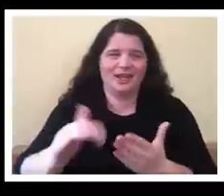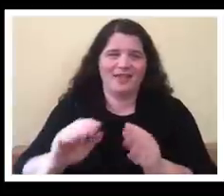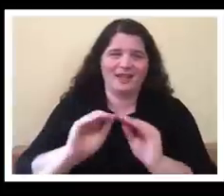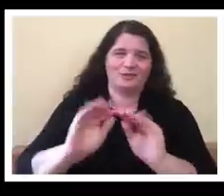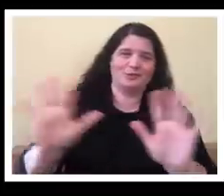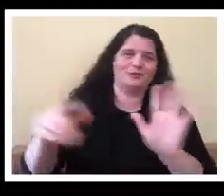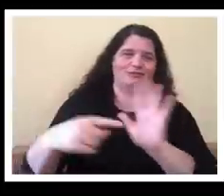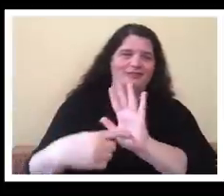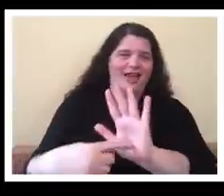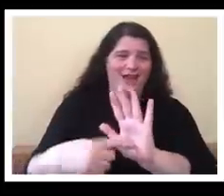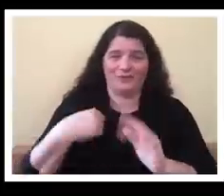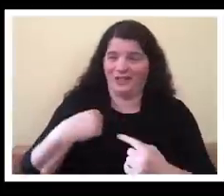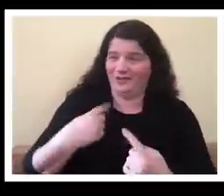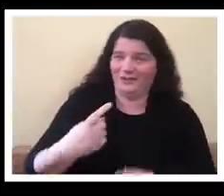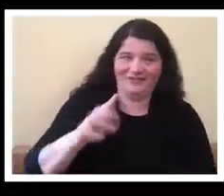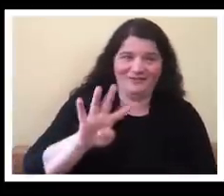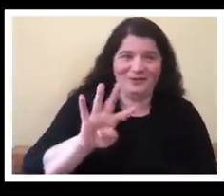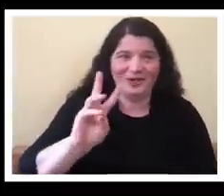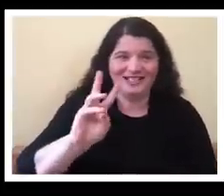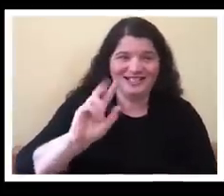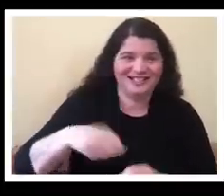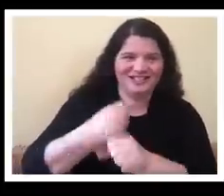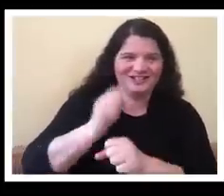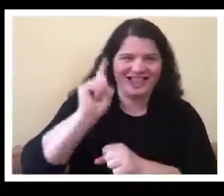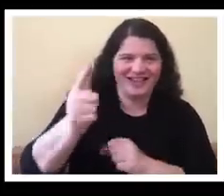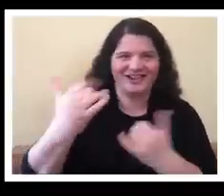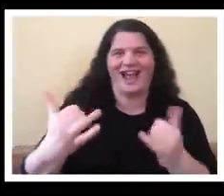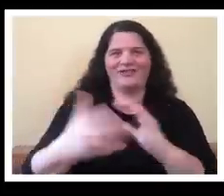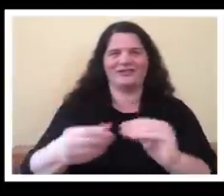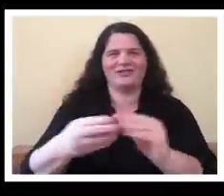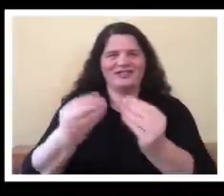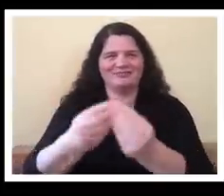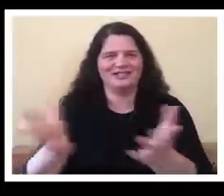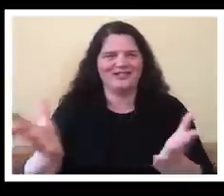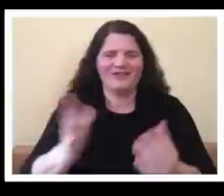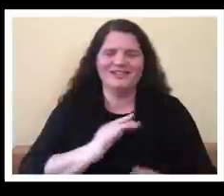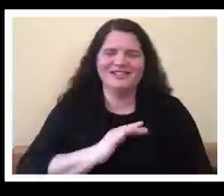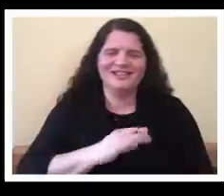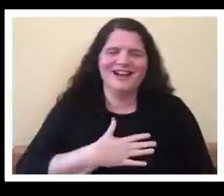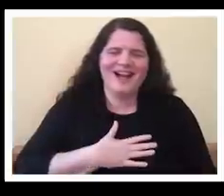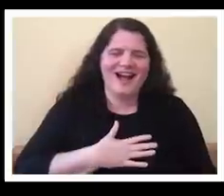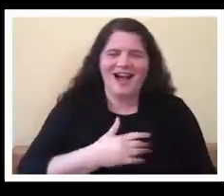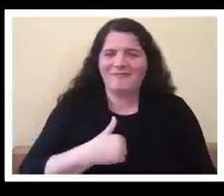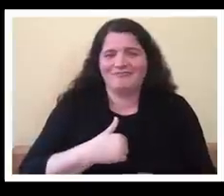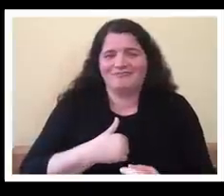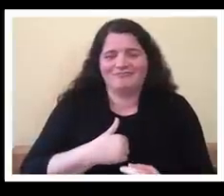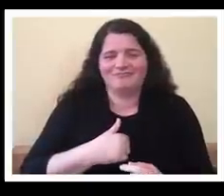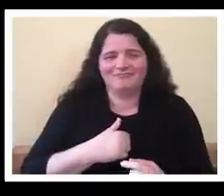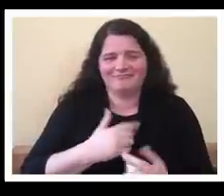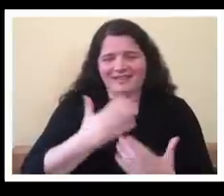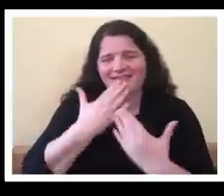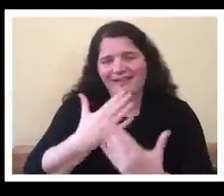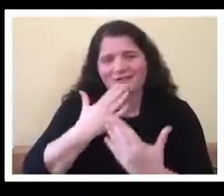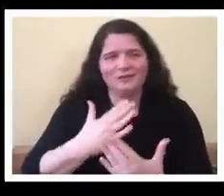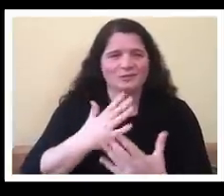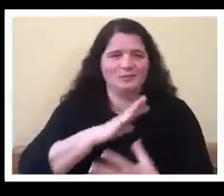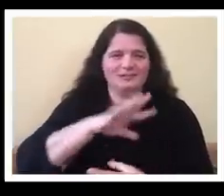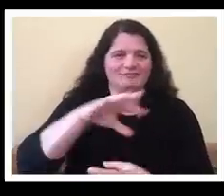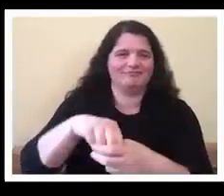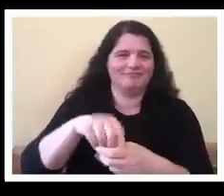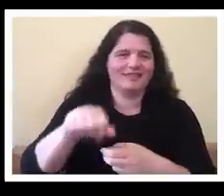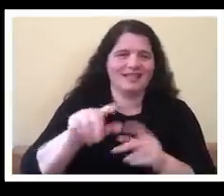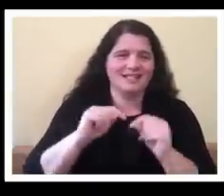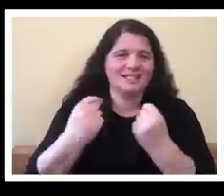i'm very grateful and honored to be on that team of making a difference and